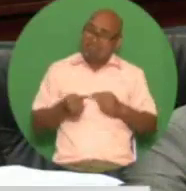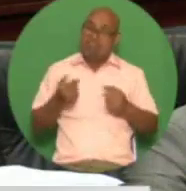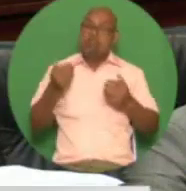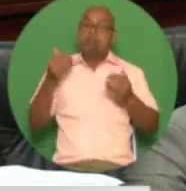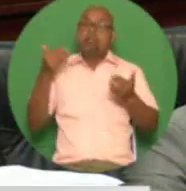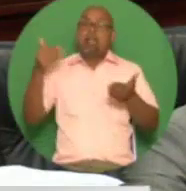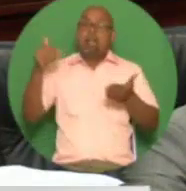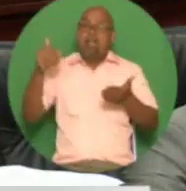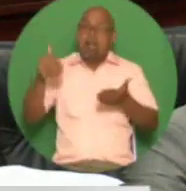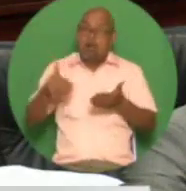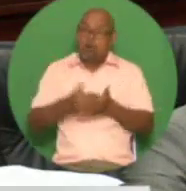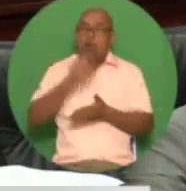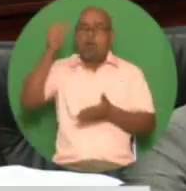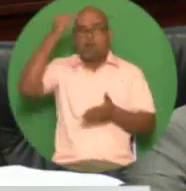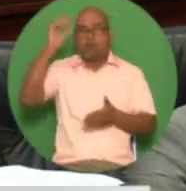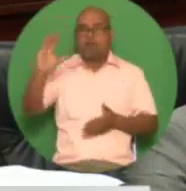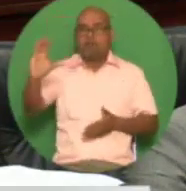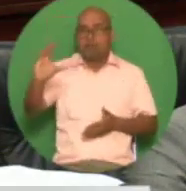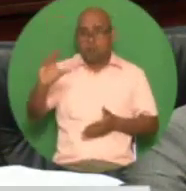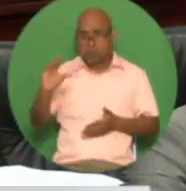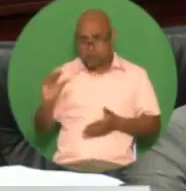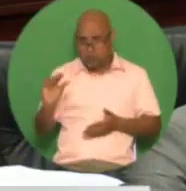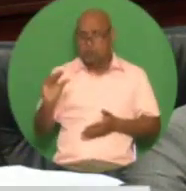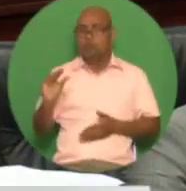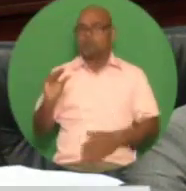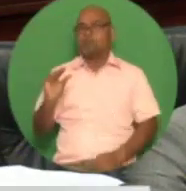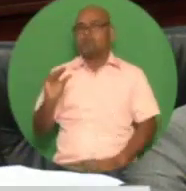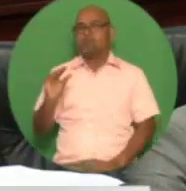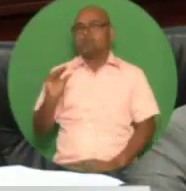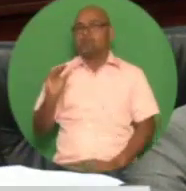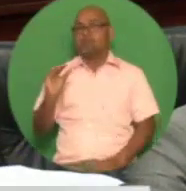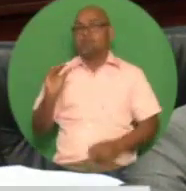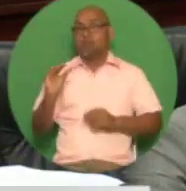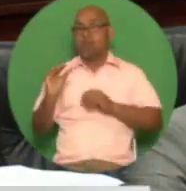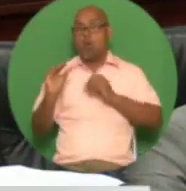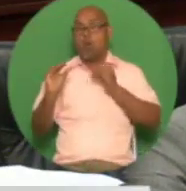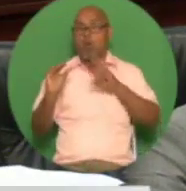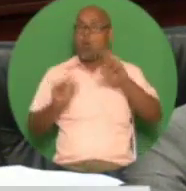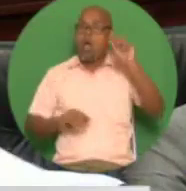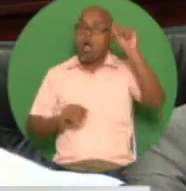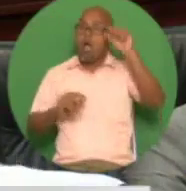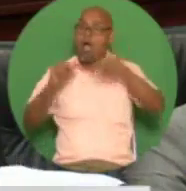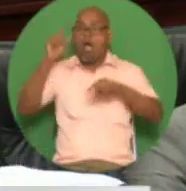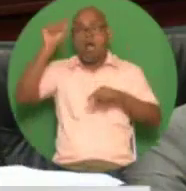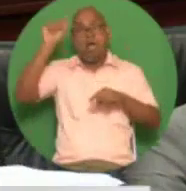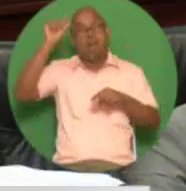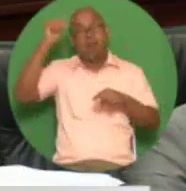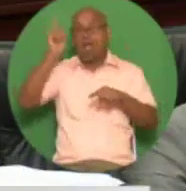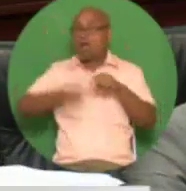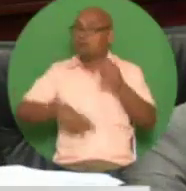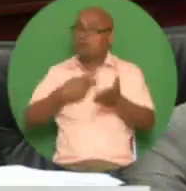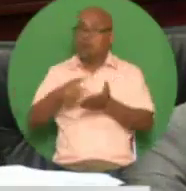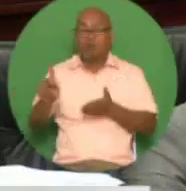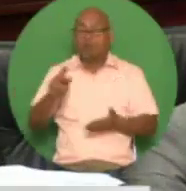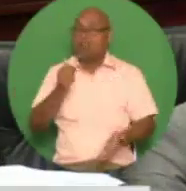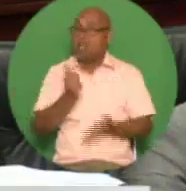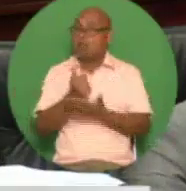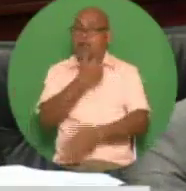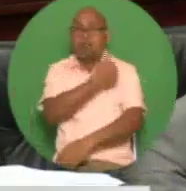otherwise it will threaten our ability to provide medicine and health care in our hospitals pensions